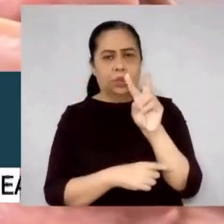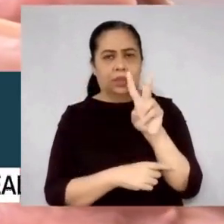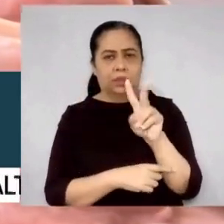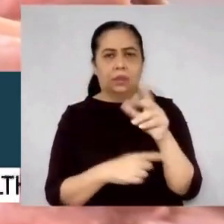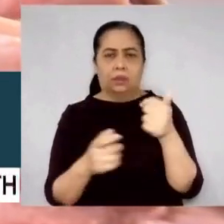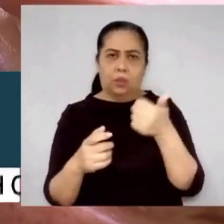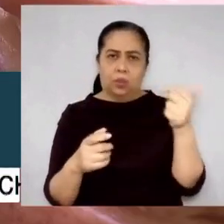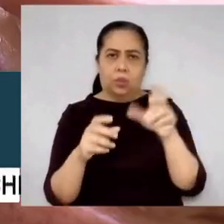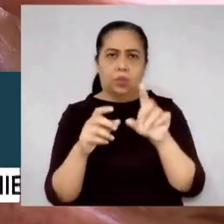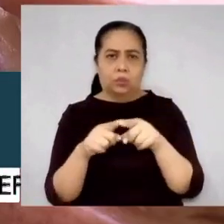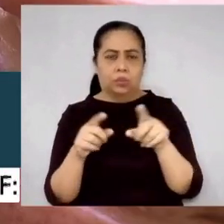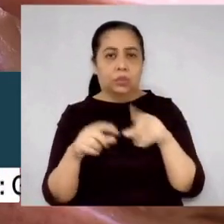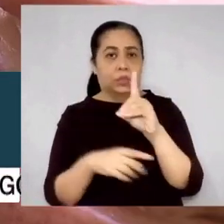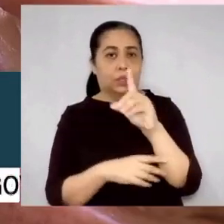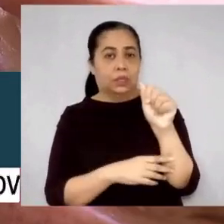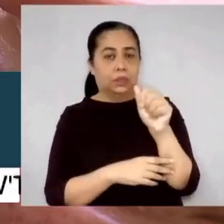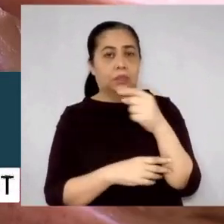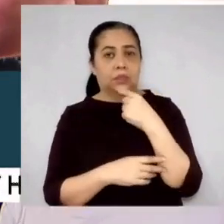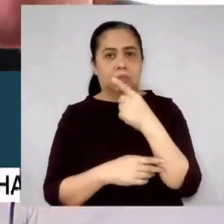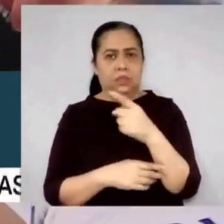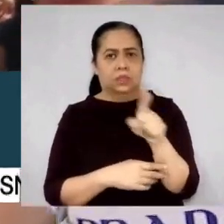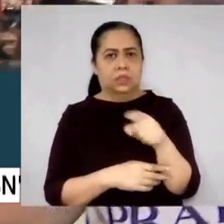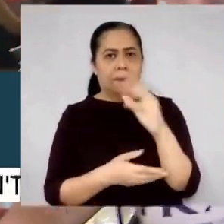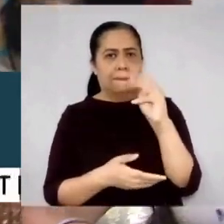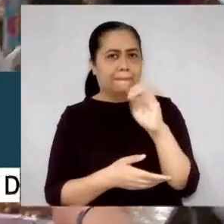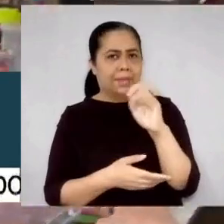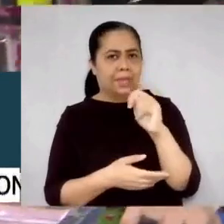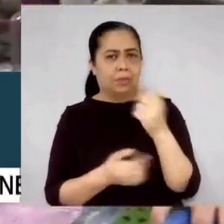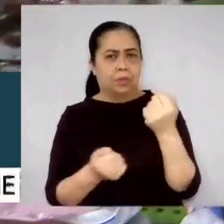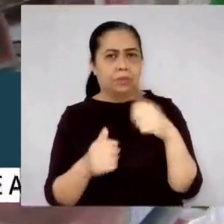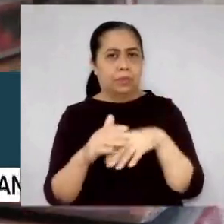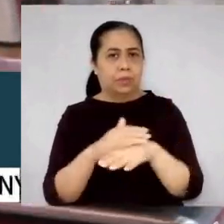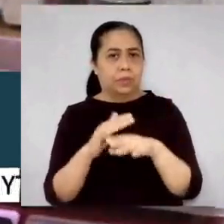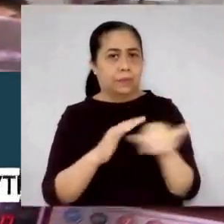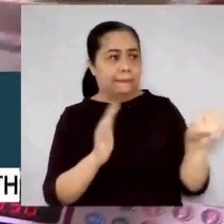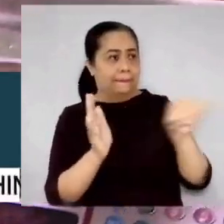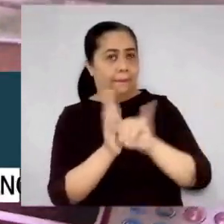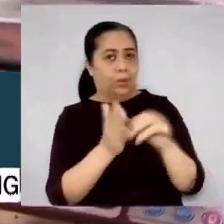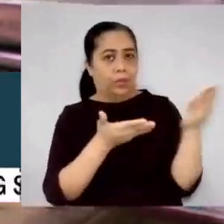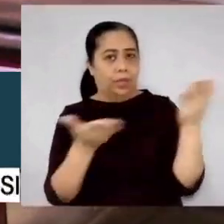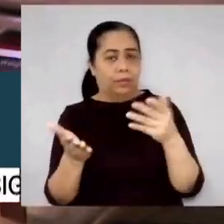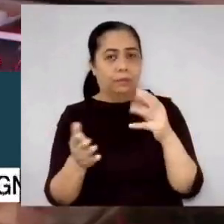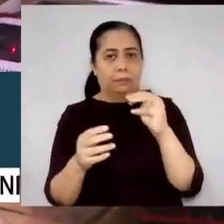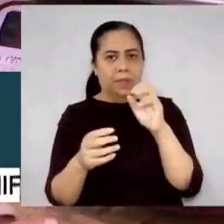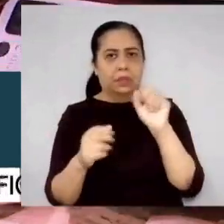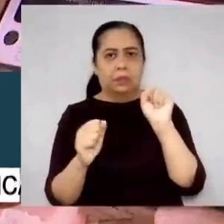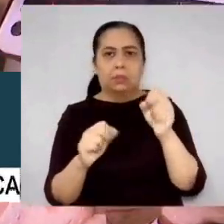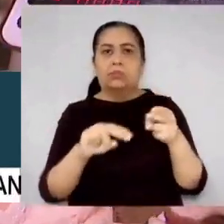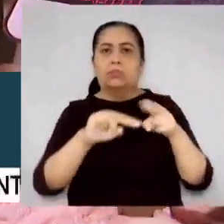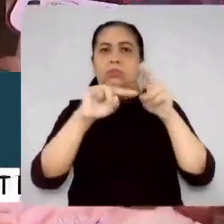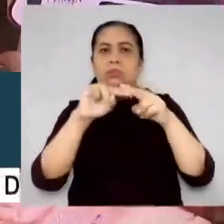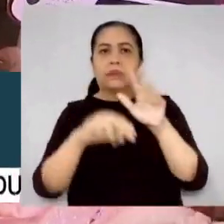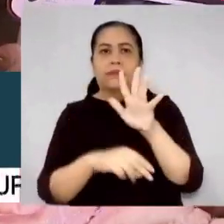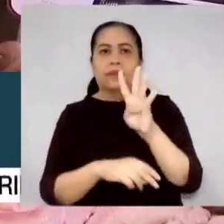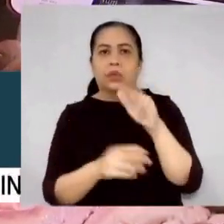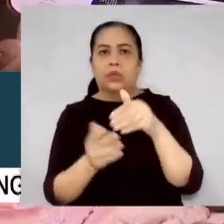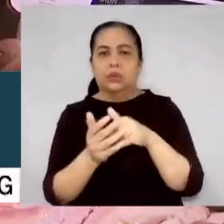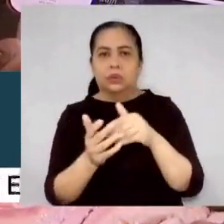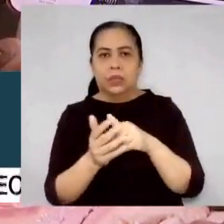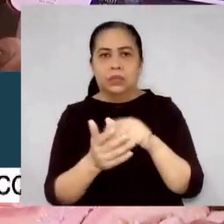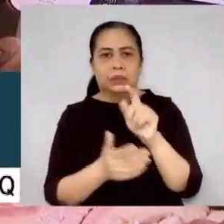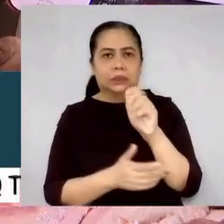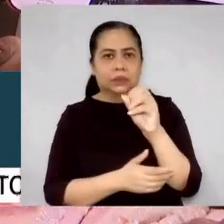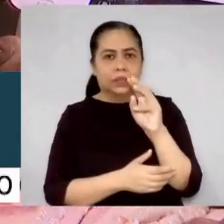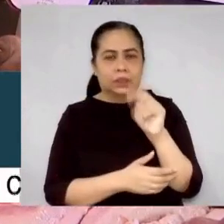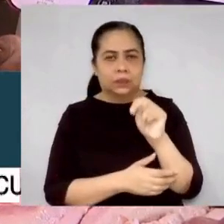adopting the DA's stand, that the minimum access volume on imported meat should be increased from the current 54,000 metric tons to